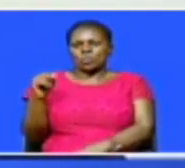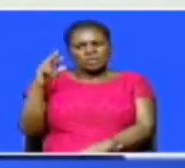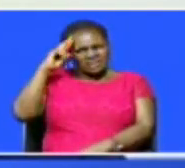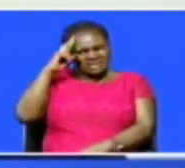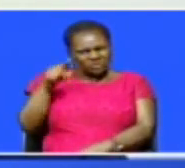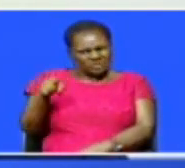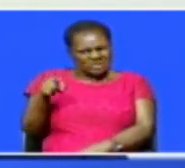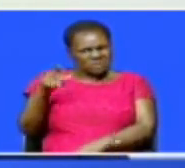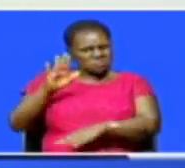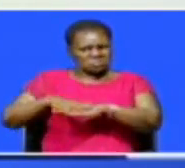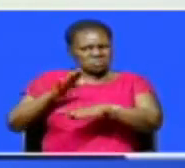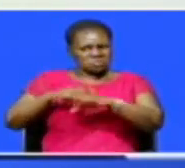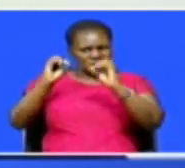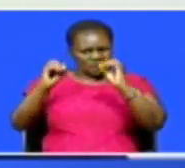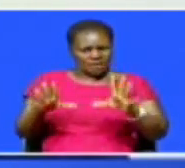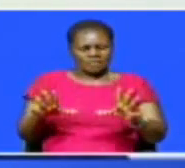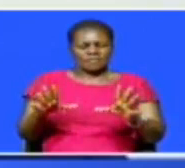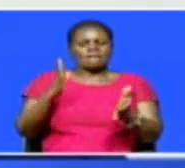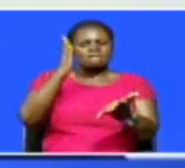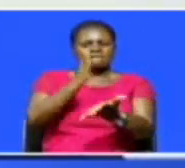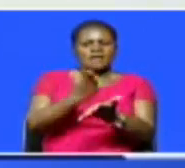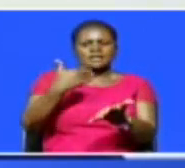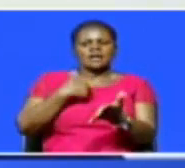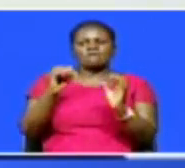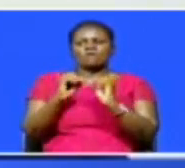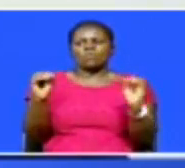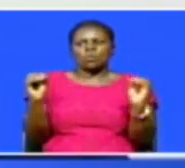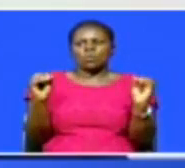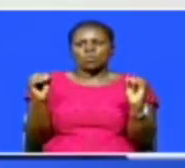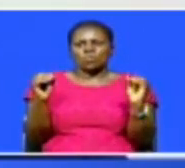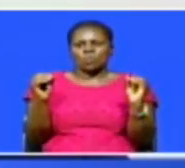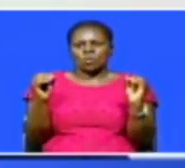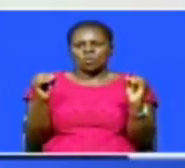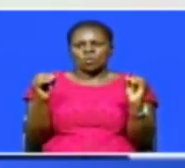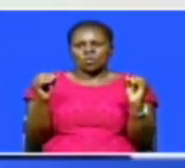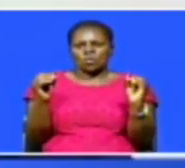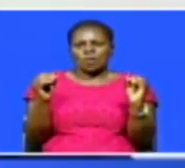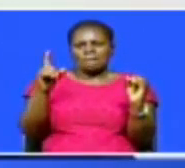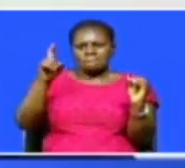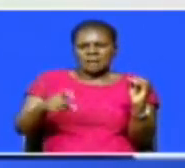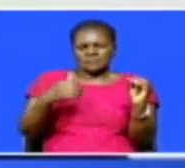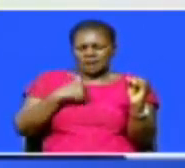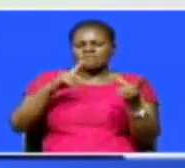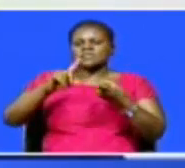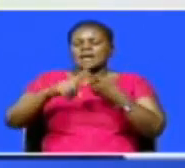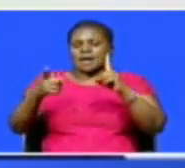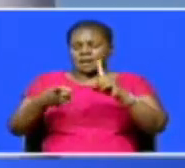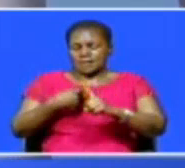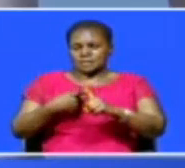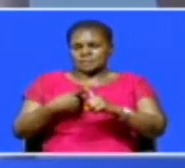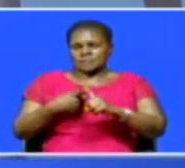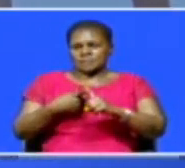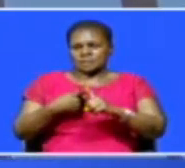you are issuing a force majeure for is not valid. So before you issue a force majeure notice, there has to be certain thresholds that you meet.